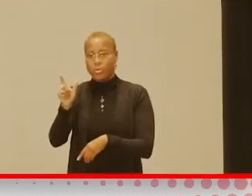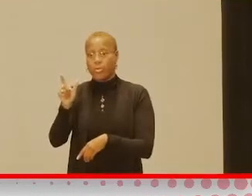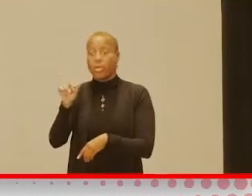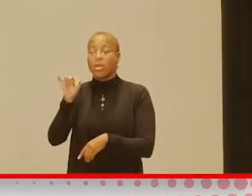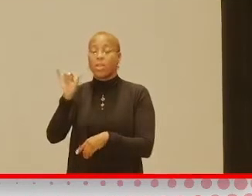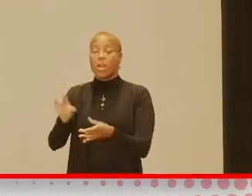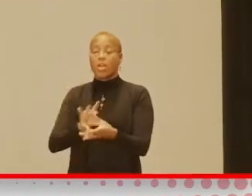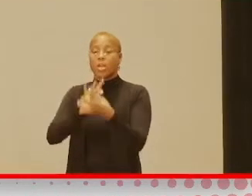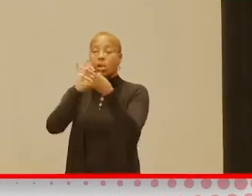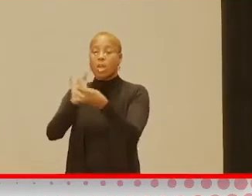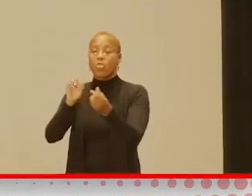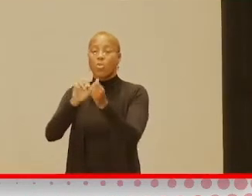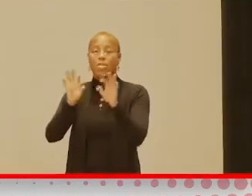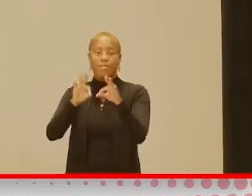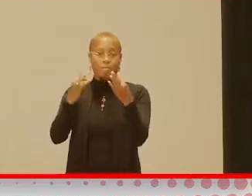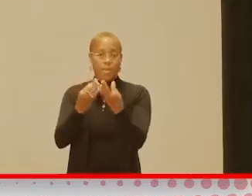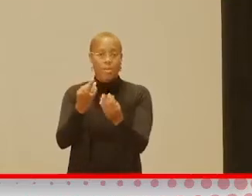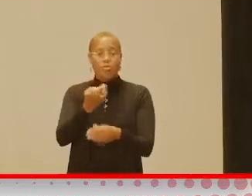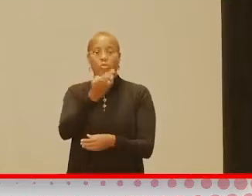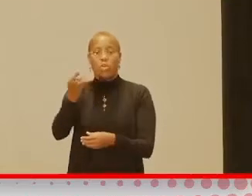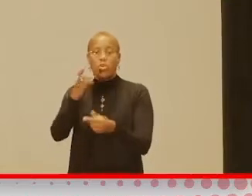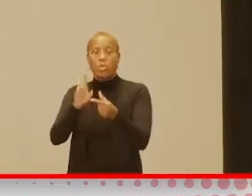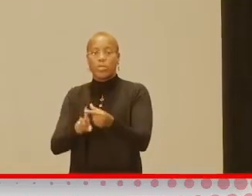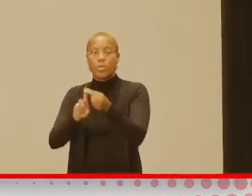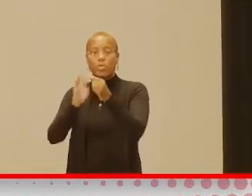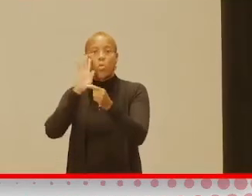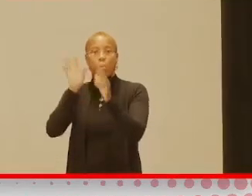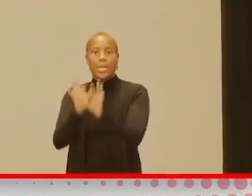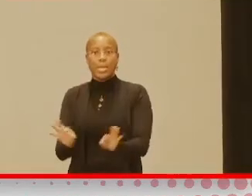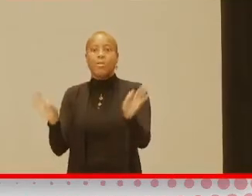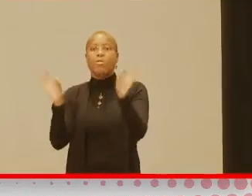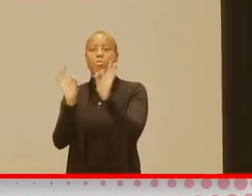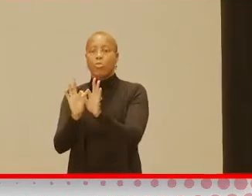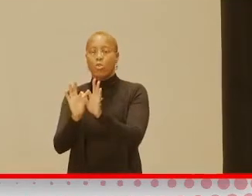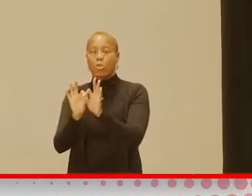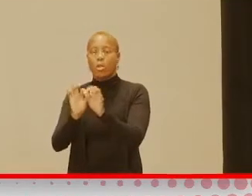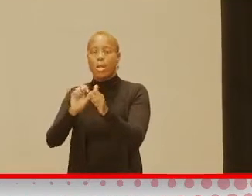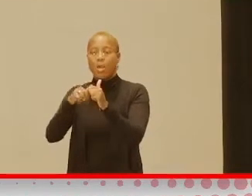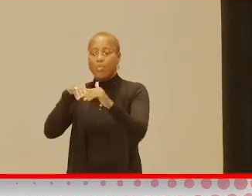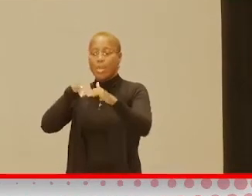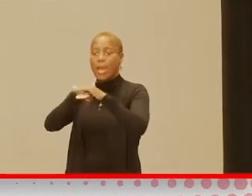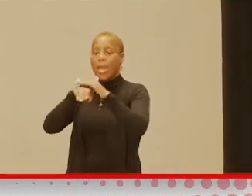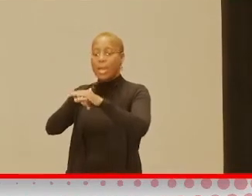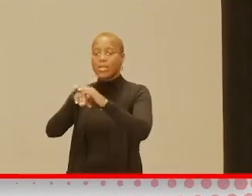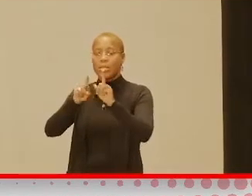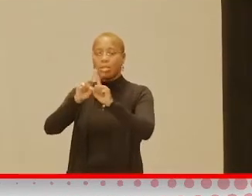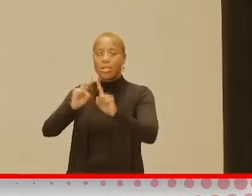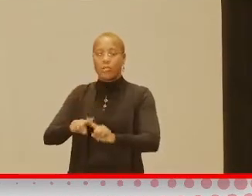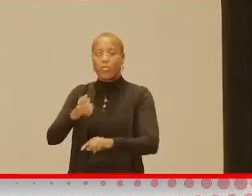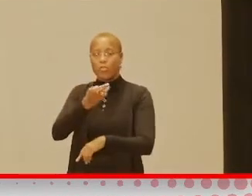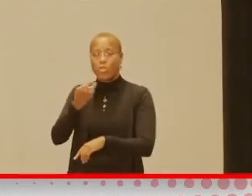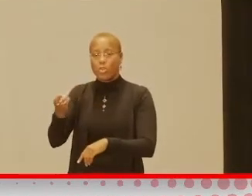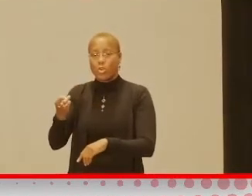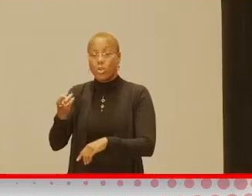specialist is going to be the key to getting access to all of those things. So I'm going to go through now